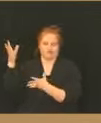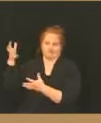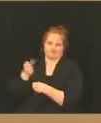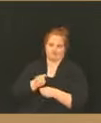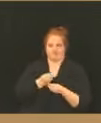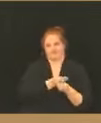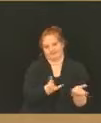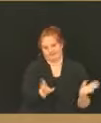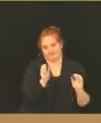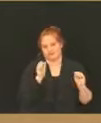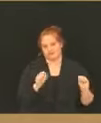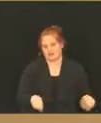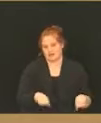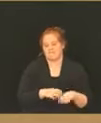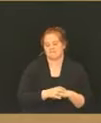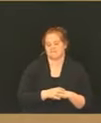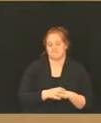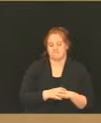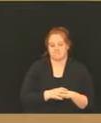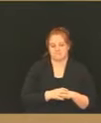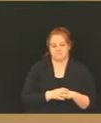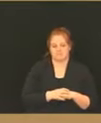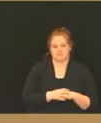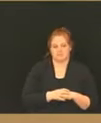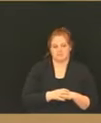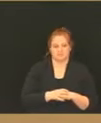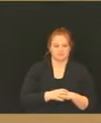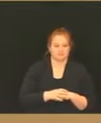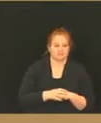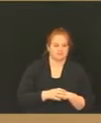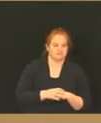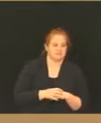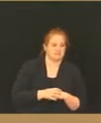also get them in to immunize those individuals as well.